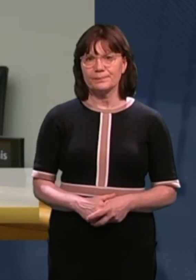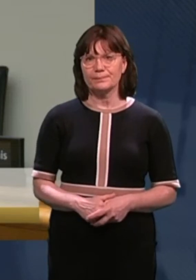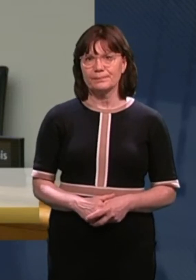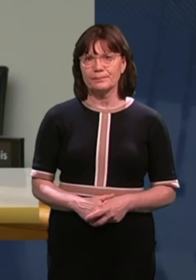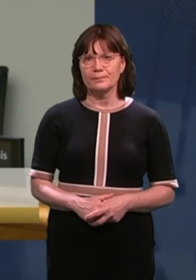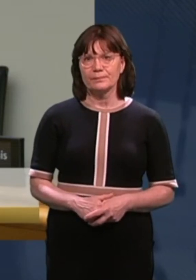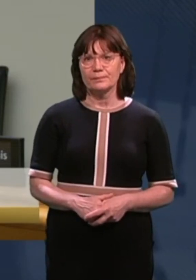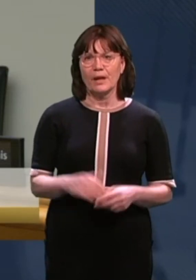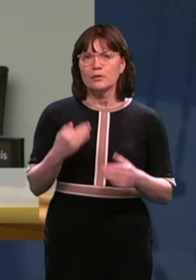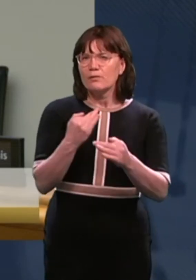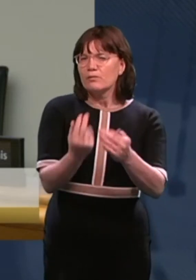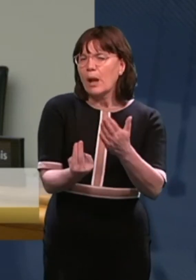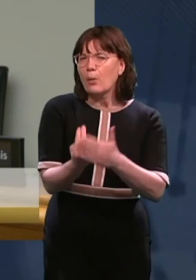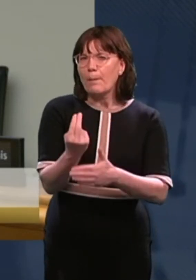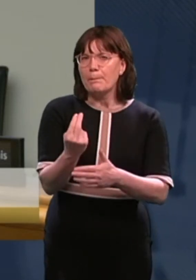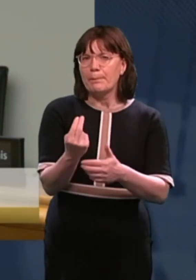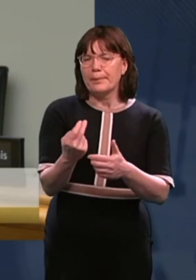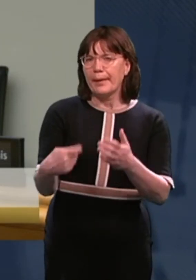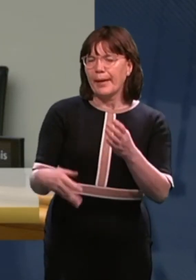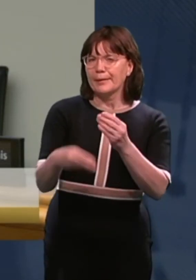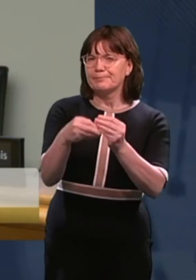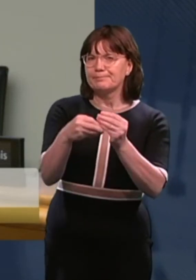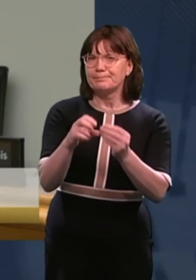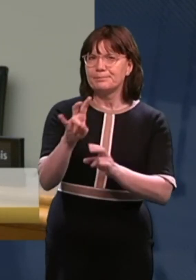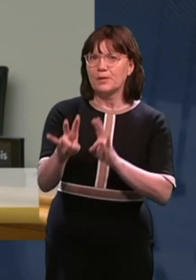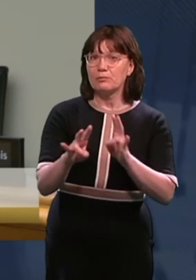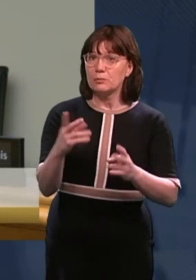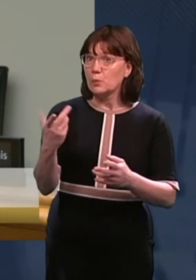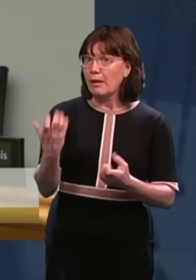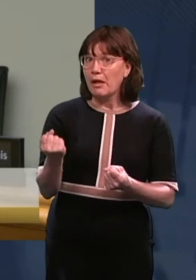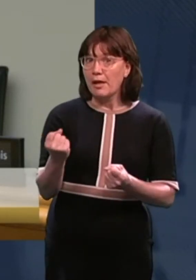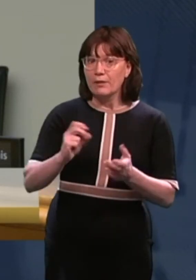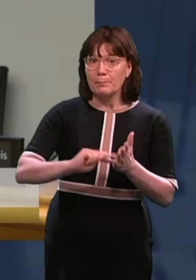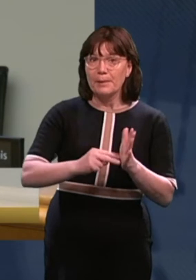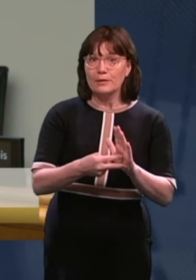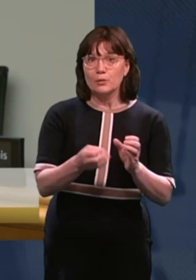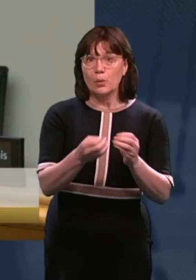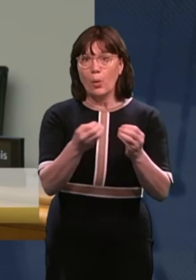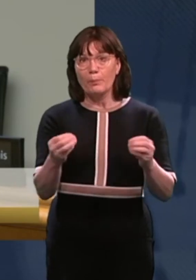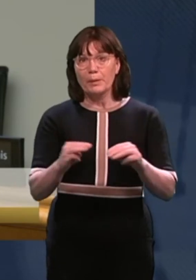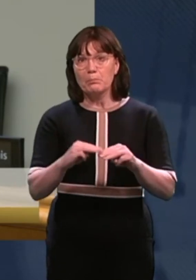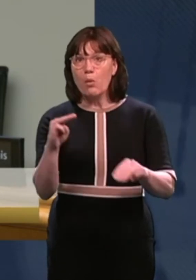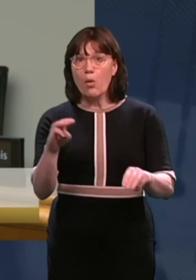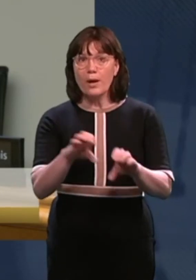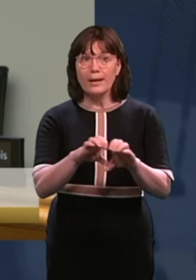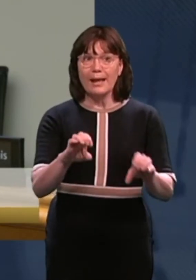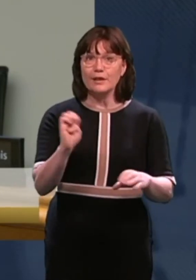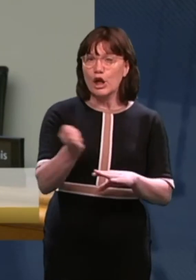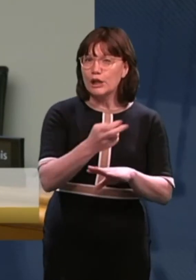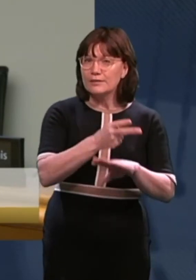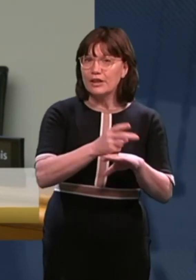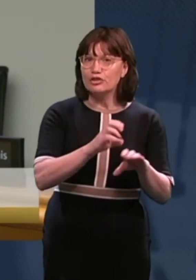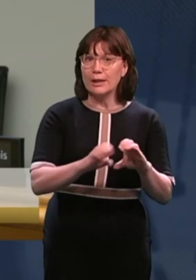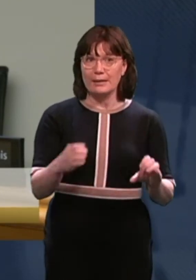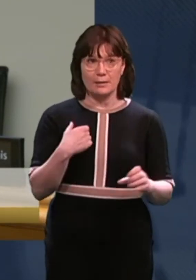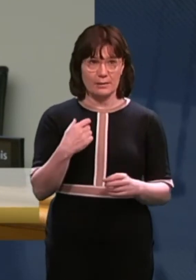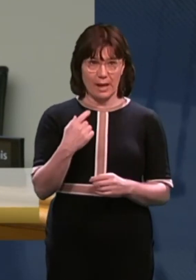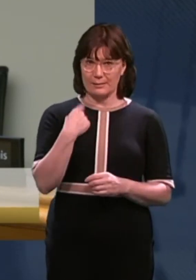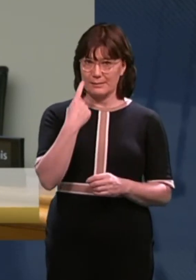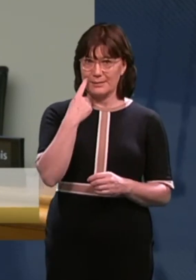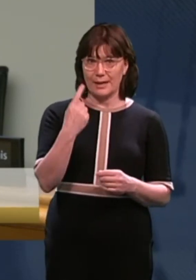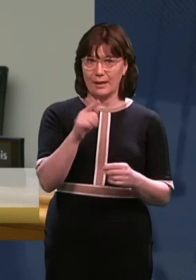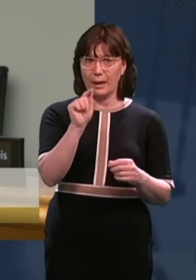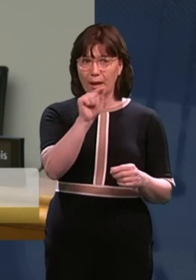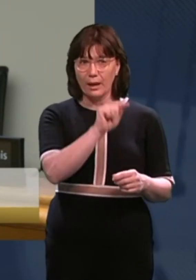just as a follow-up question on that one, I'm wondering, is there plans to open more of those classes based on the very obvious need, I think, in lots of